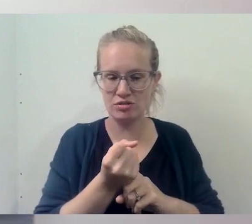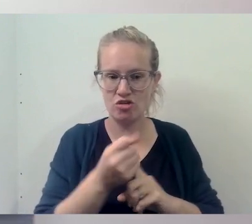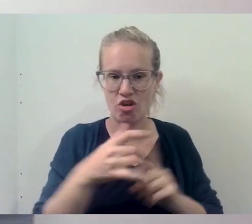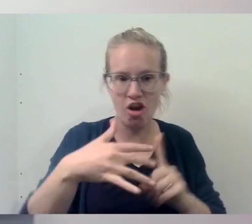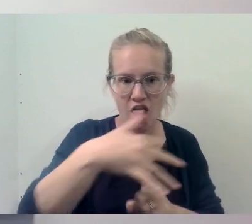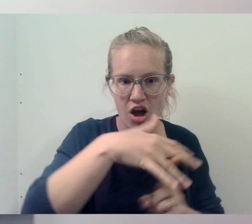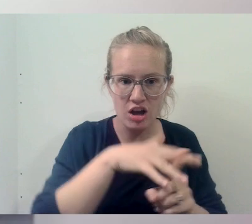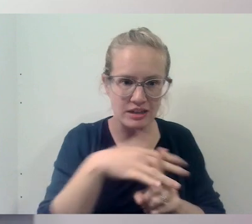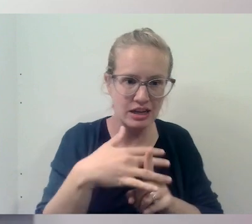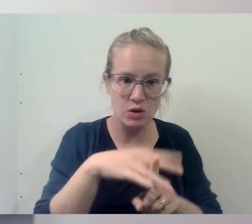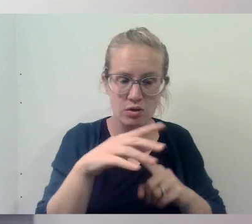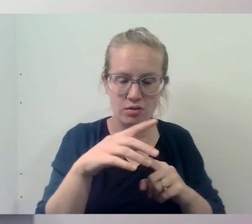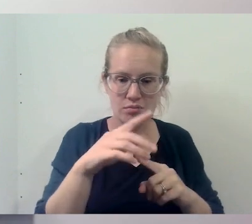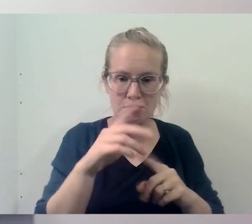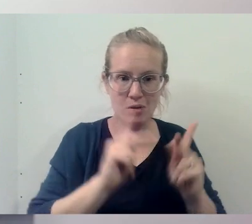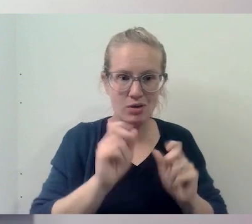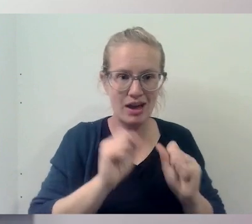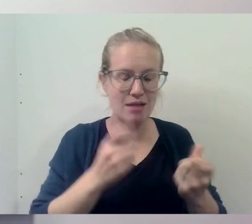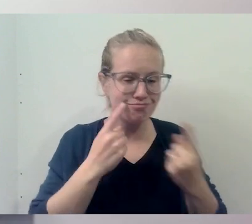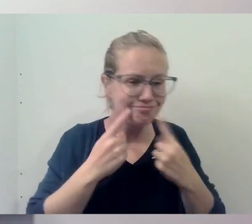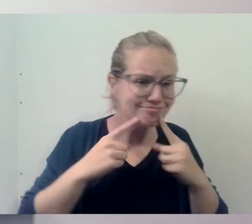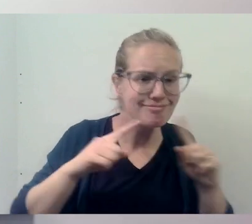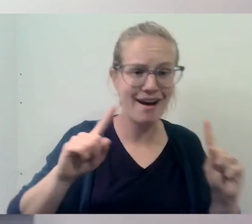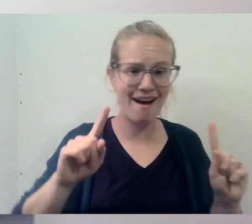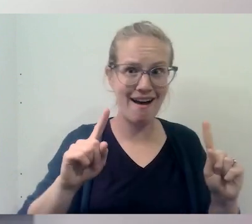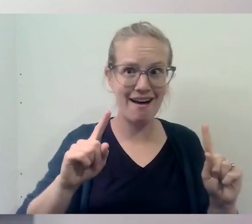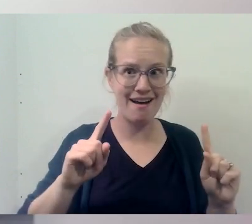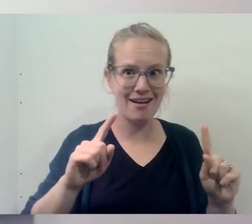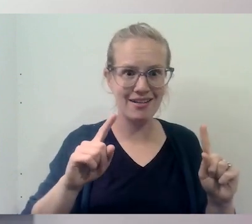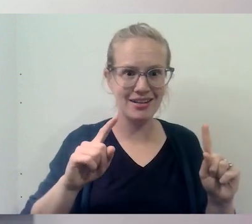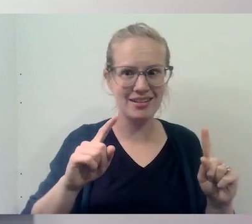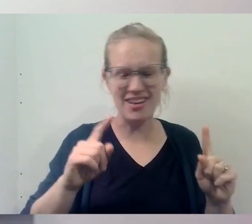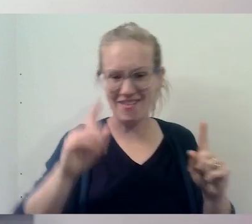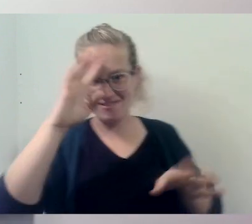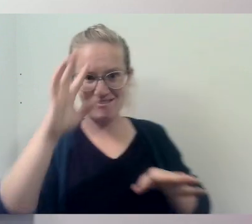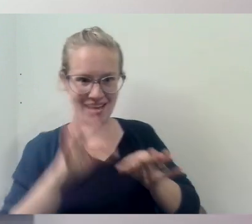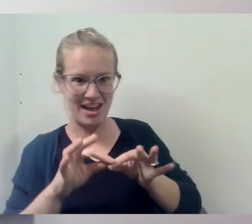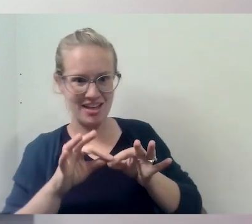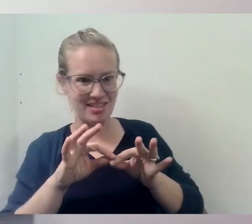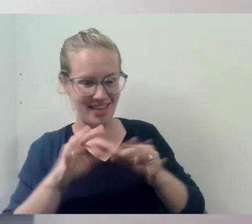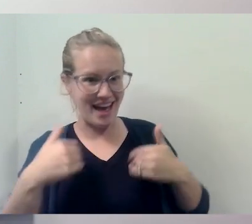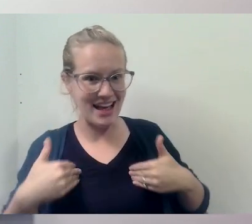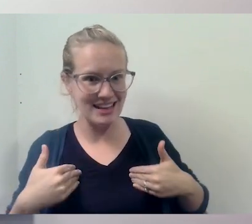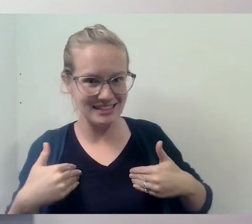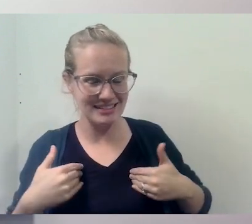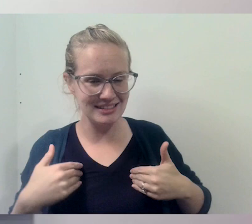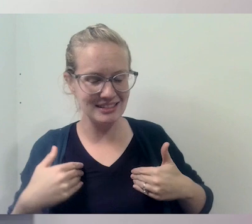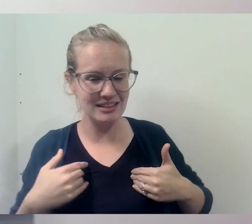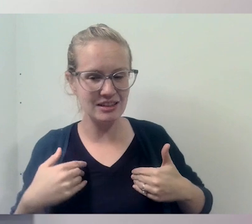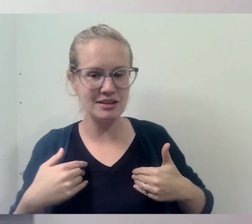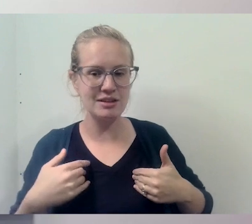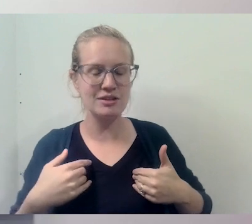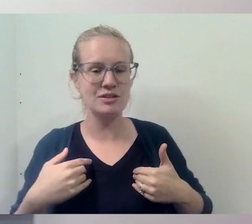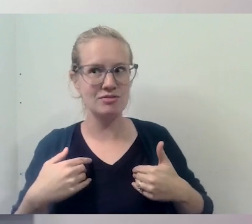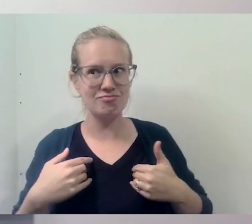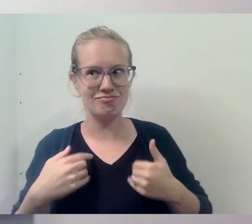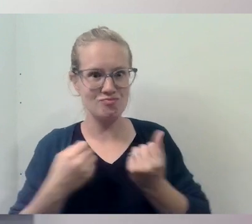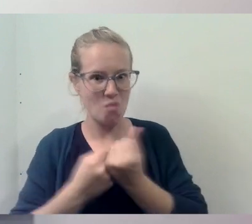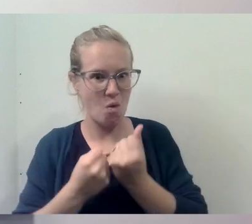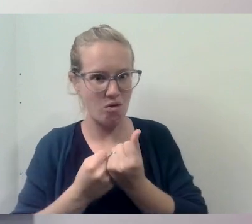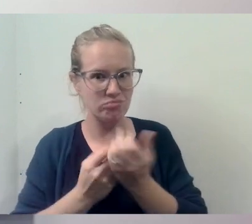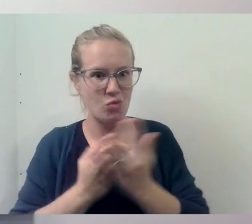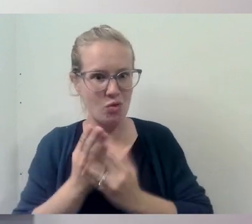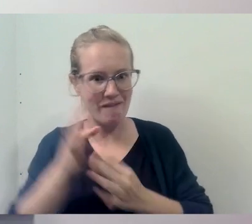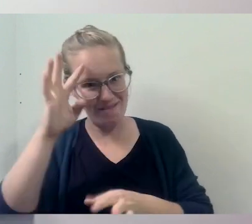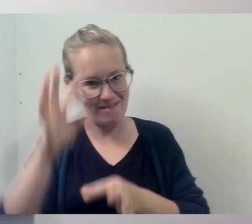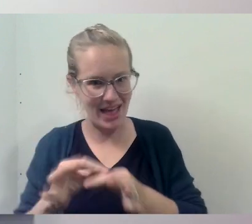where they can thrive. And so having that already, you know, being promoted in the faith,